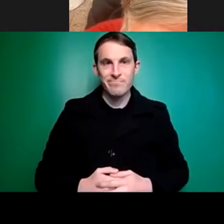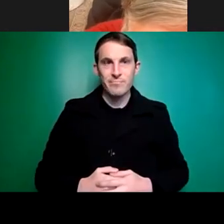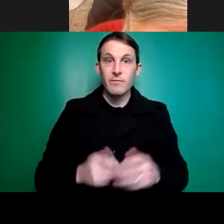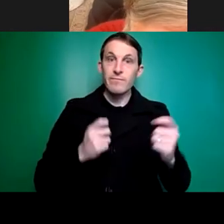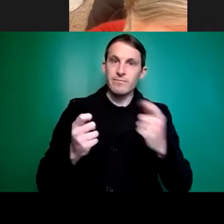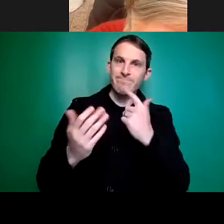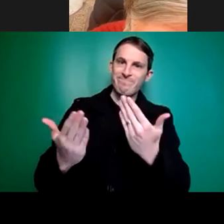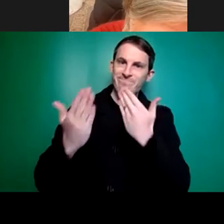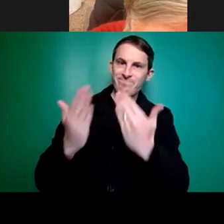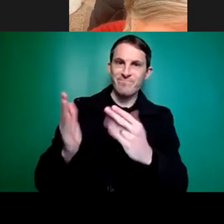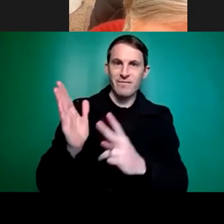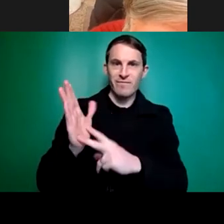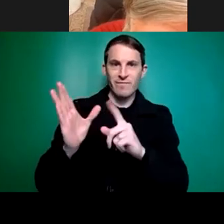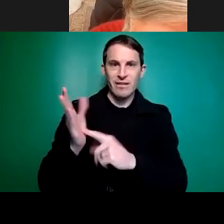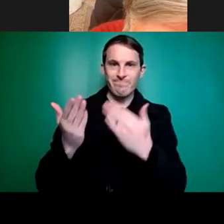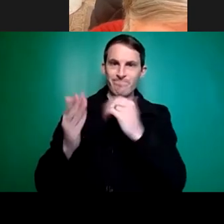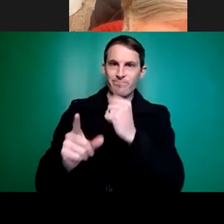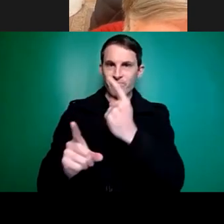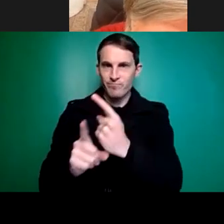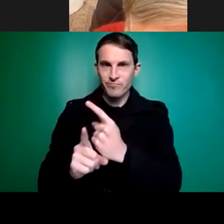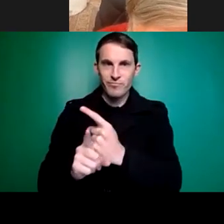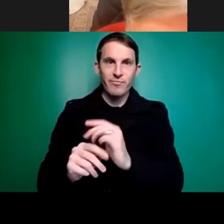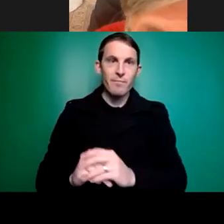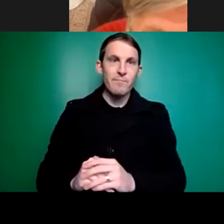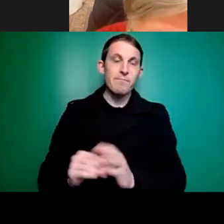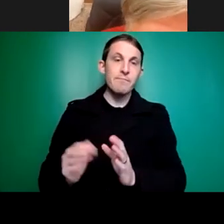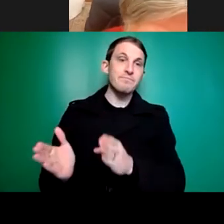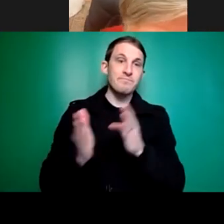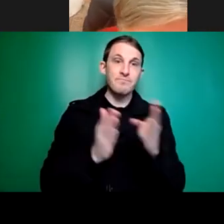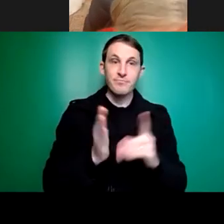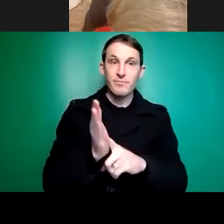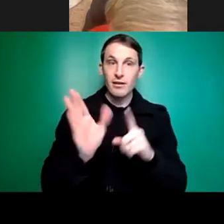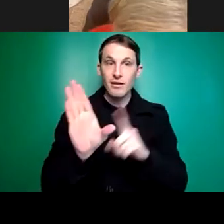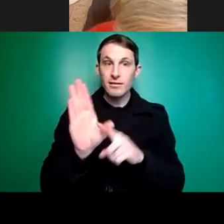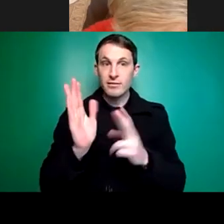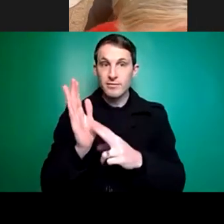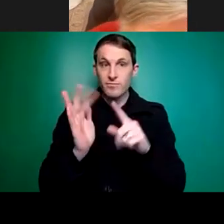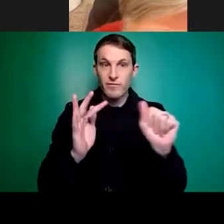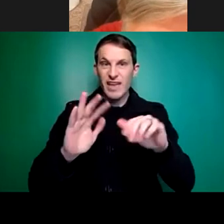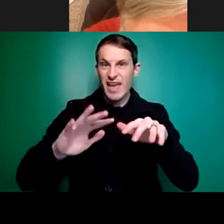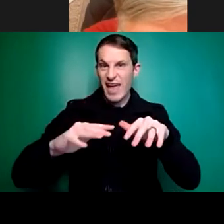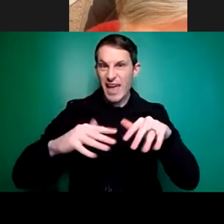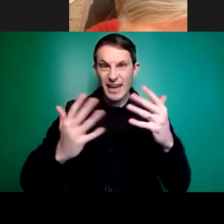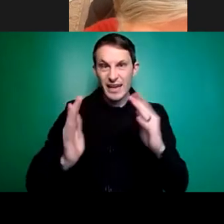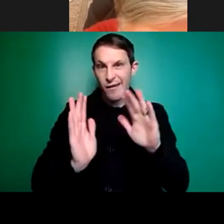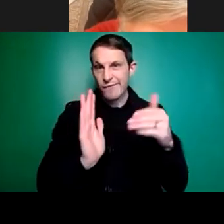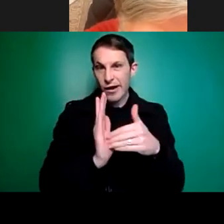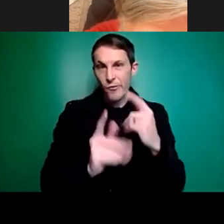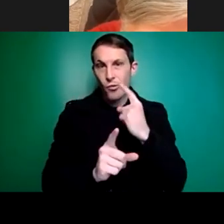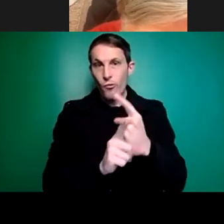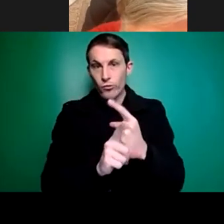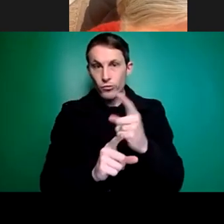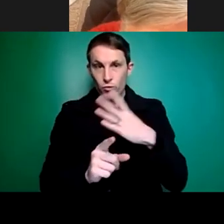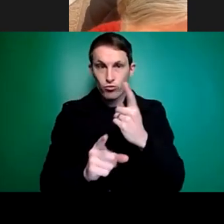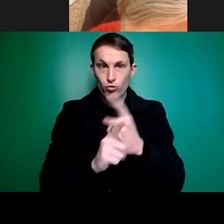for your contribution today. Lynn, let me come back to you. Any final thoughts that you'd like to share in regard to the